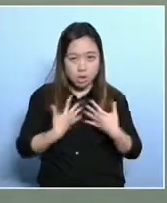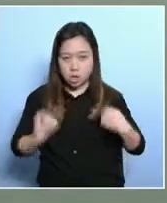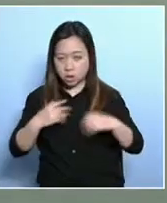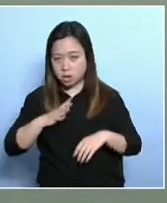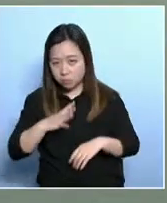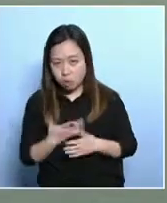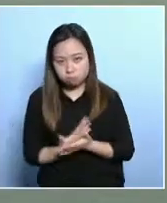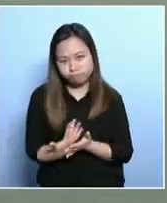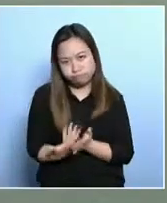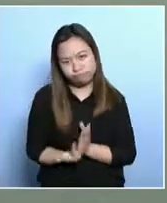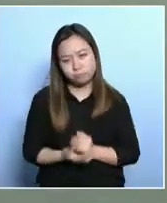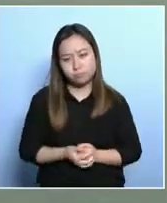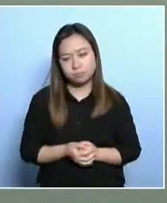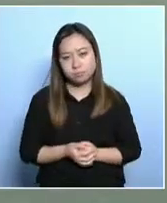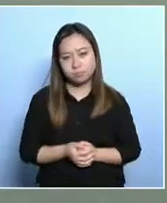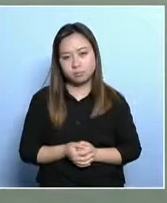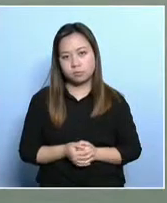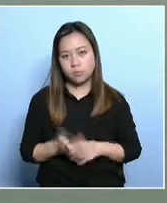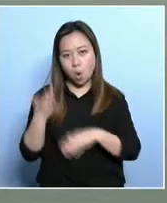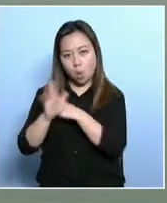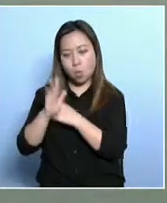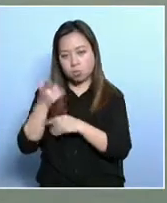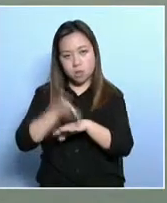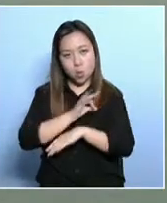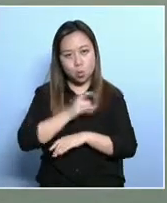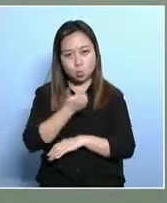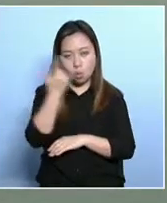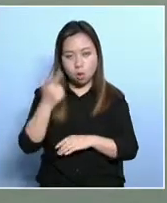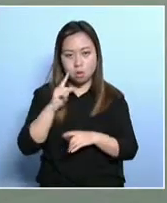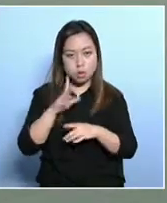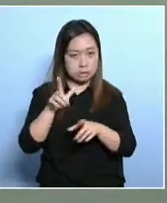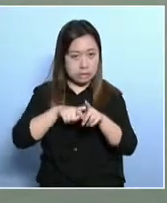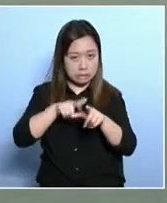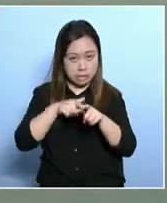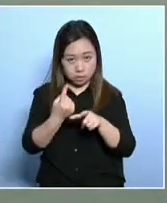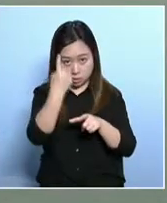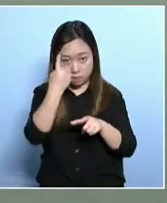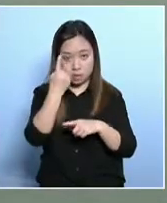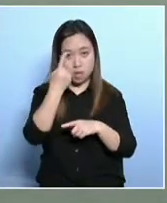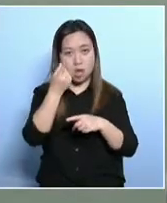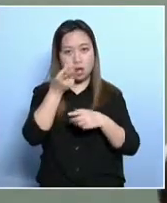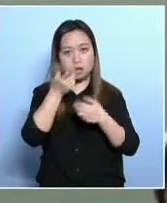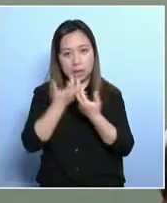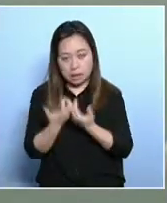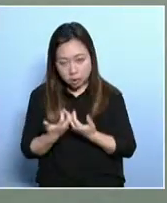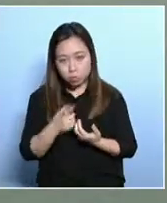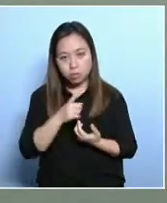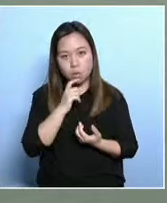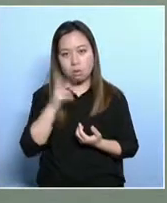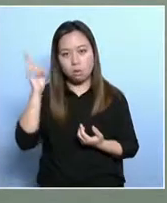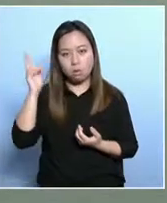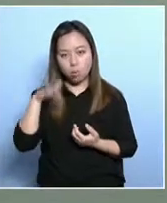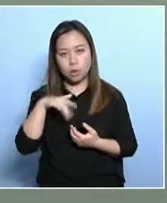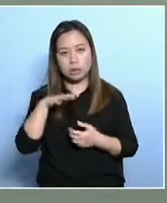only the income, then you don't fail to take into account the housing condition. Now